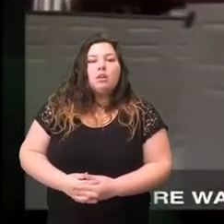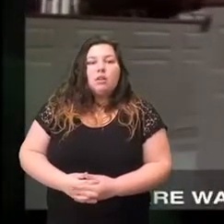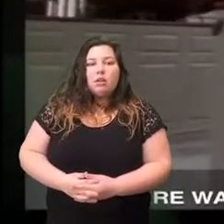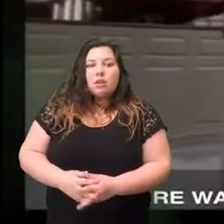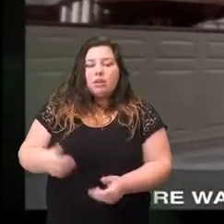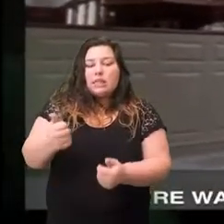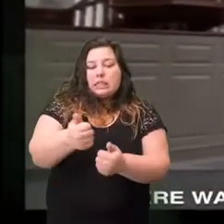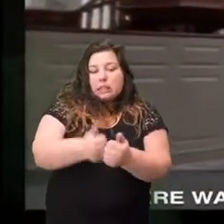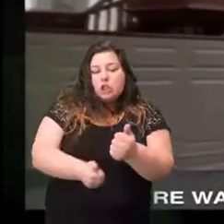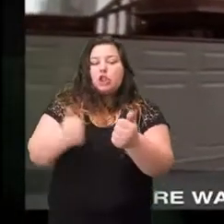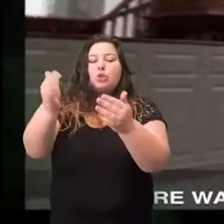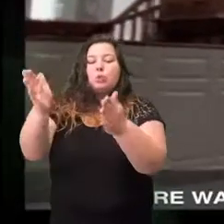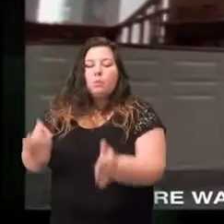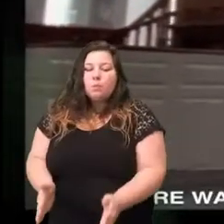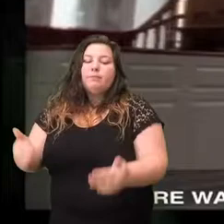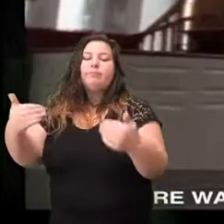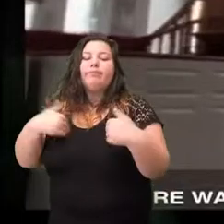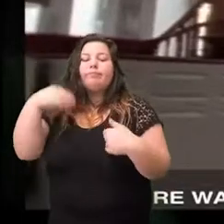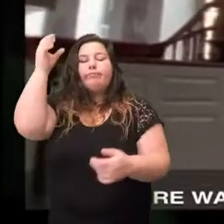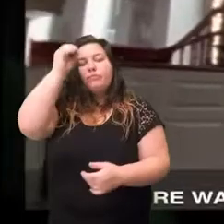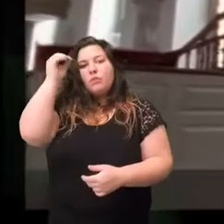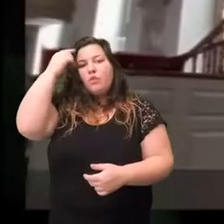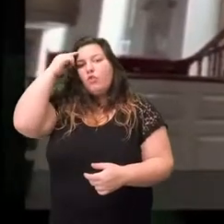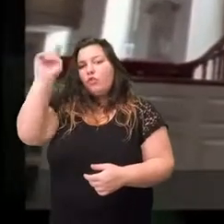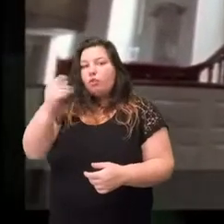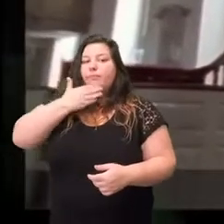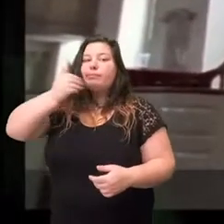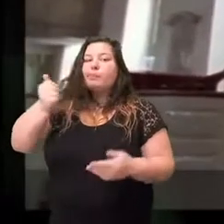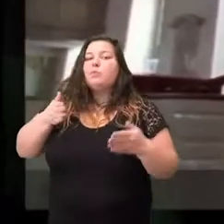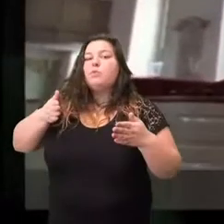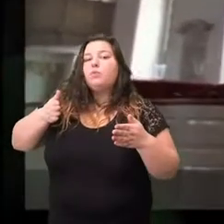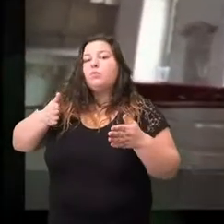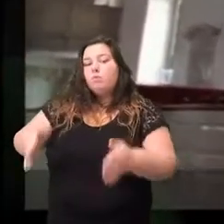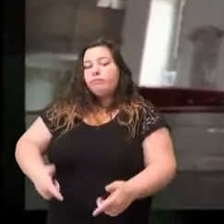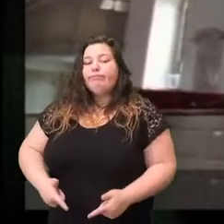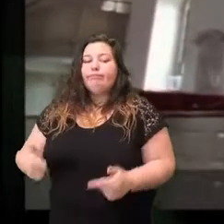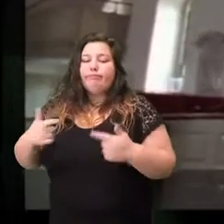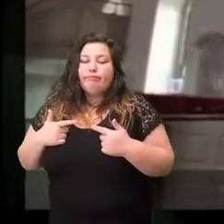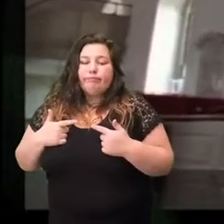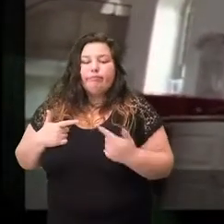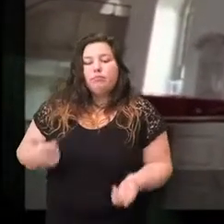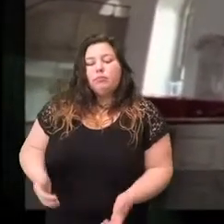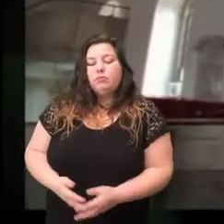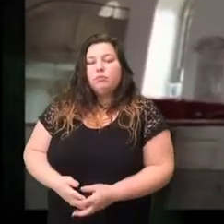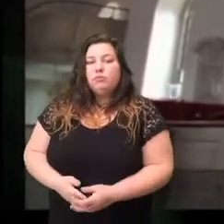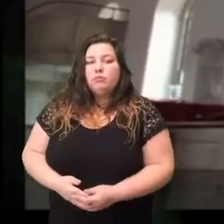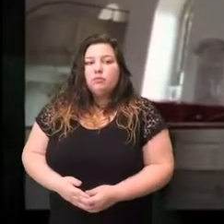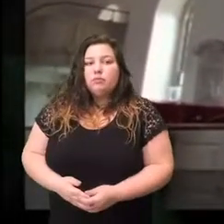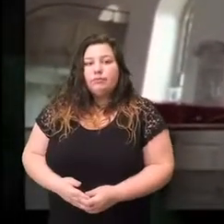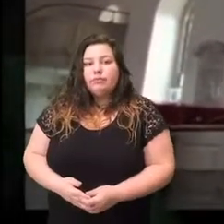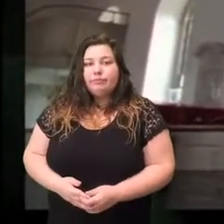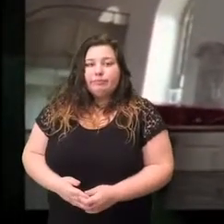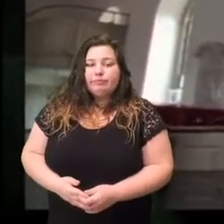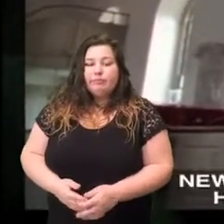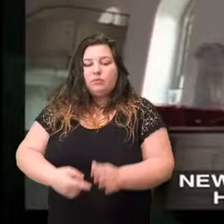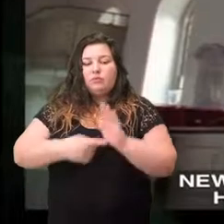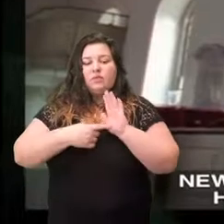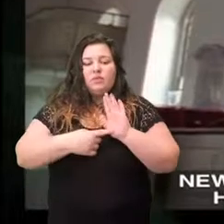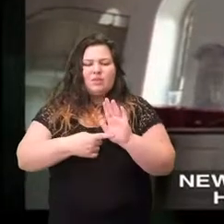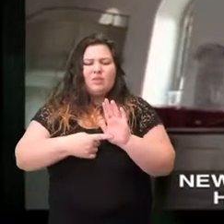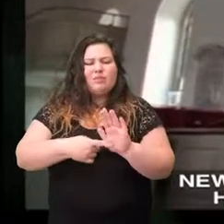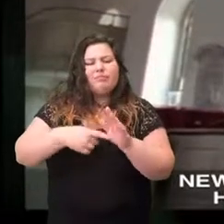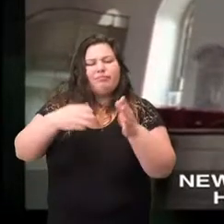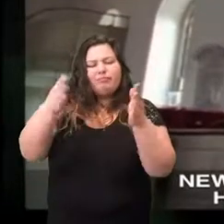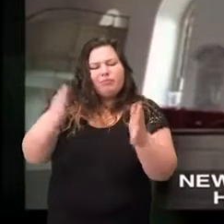there was great competition to establish your way of life as the better way of life